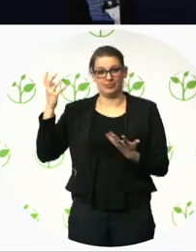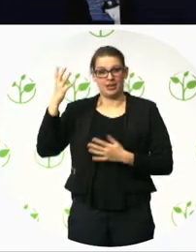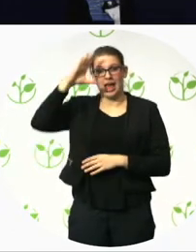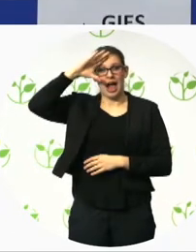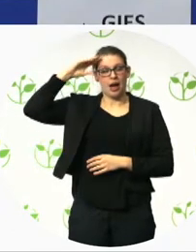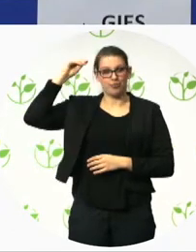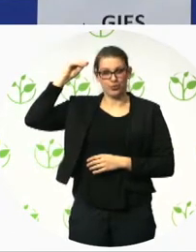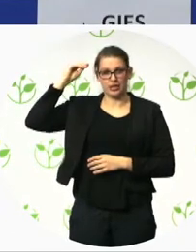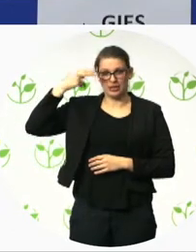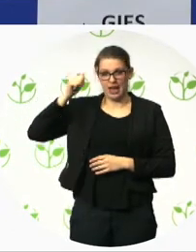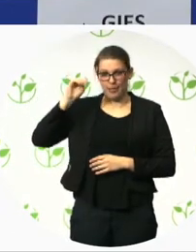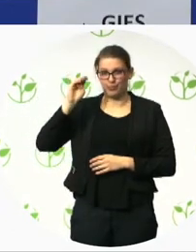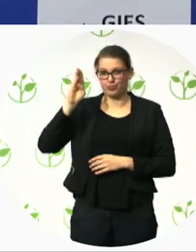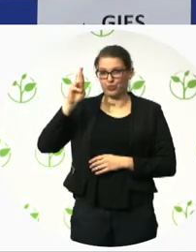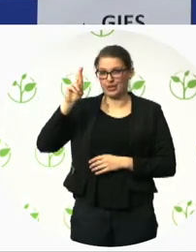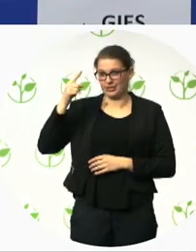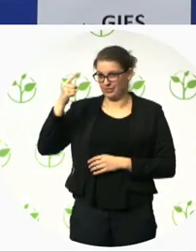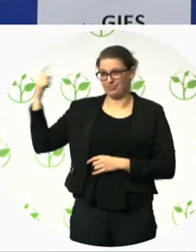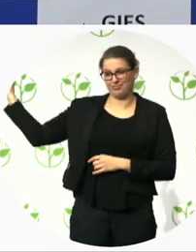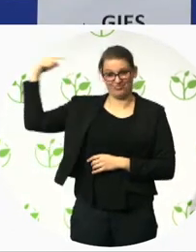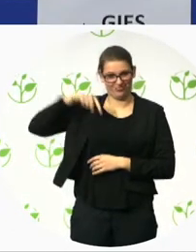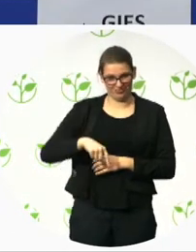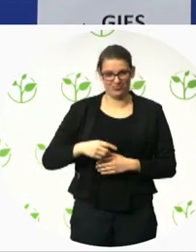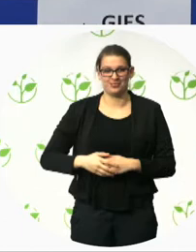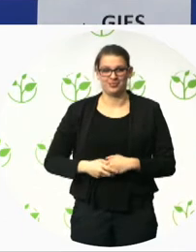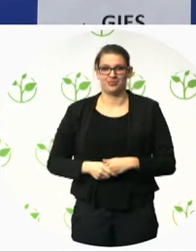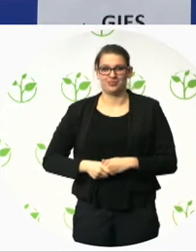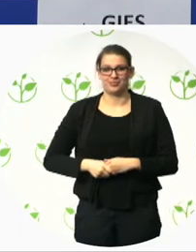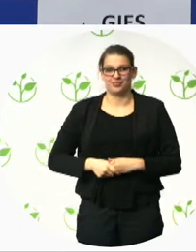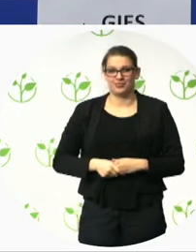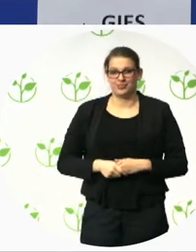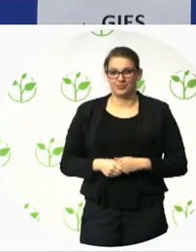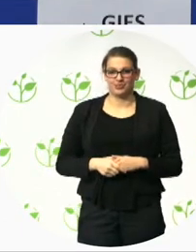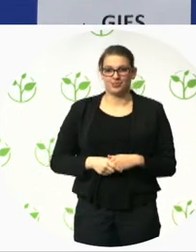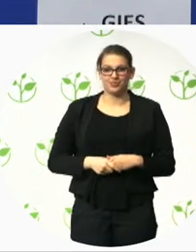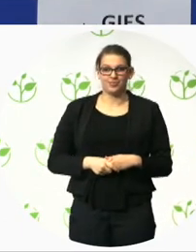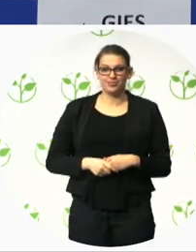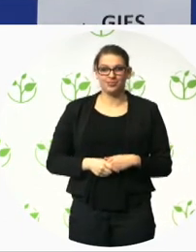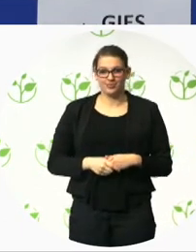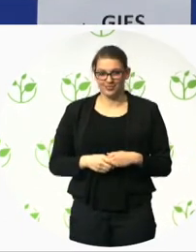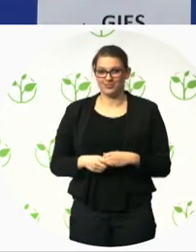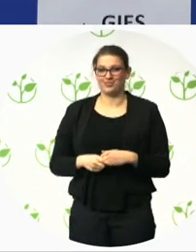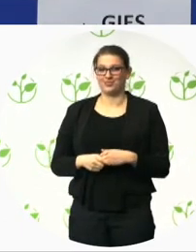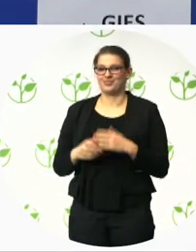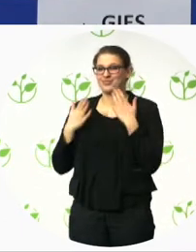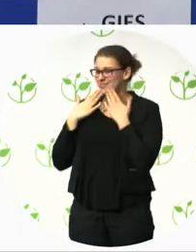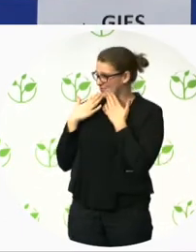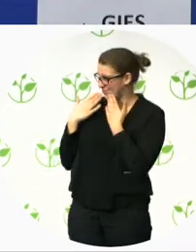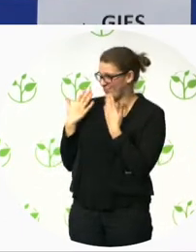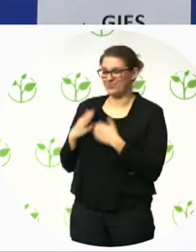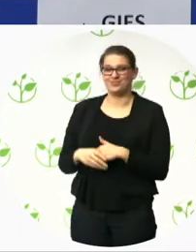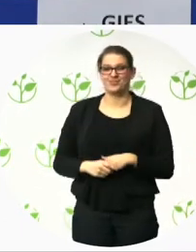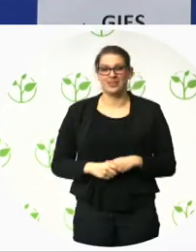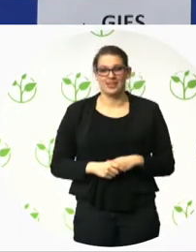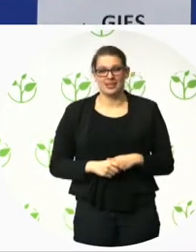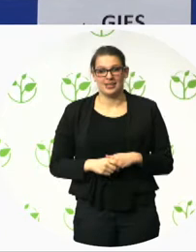Thank you very much. Um, yeah, I'm going to talk less about architecture. And more about how